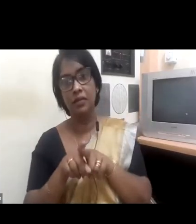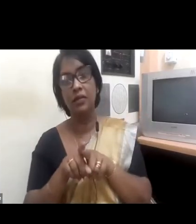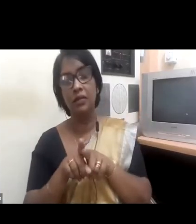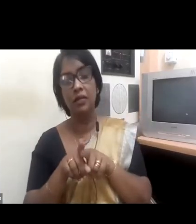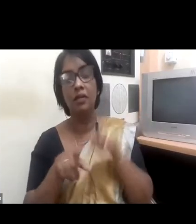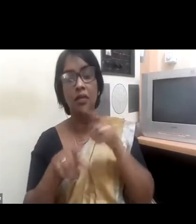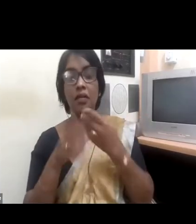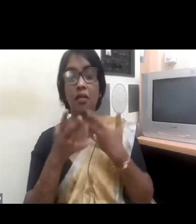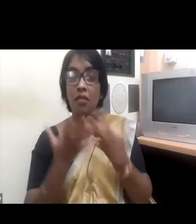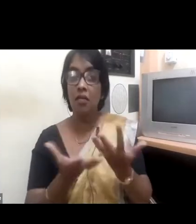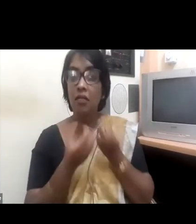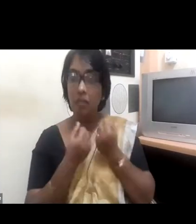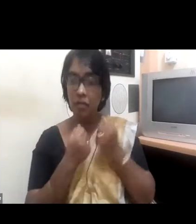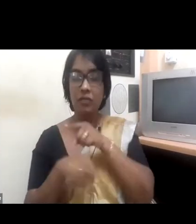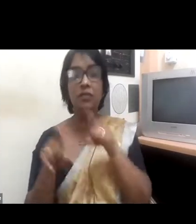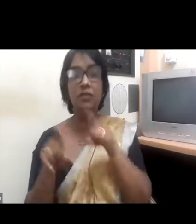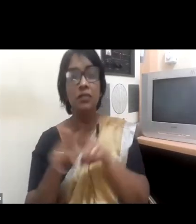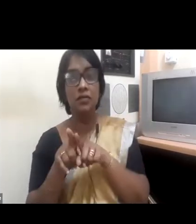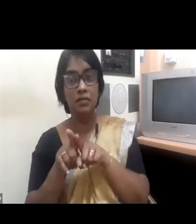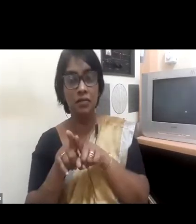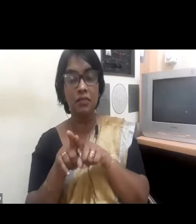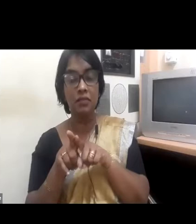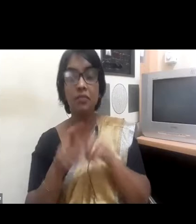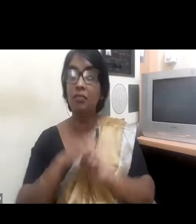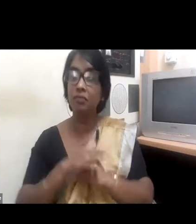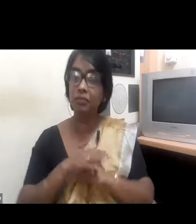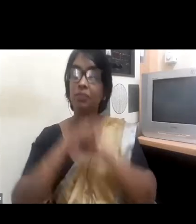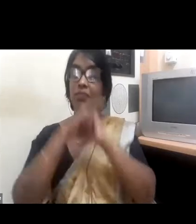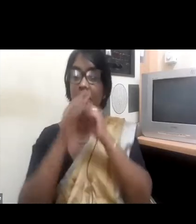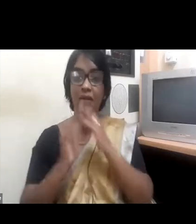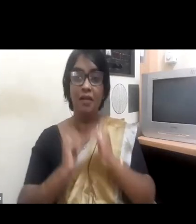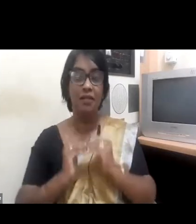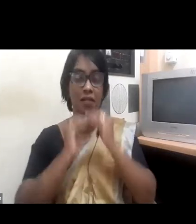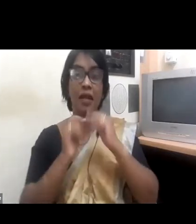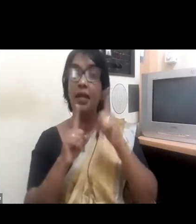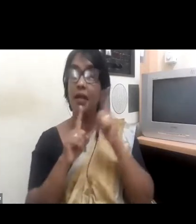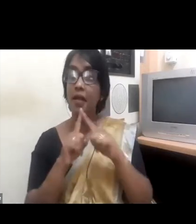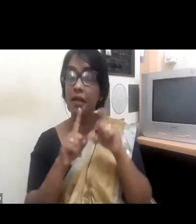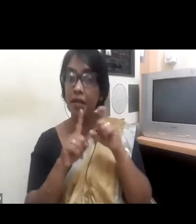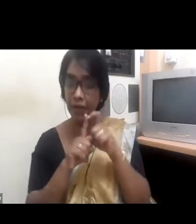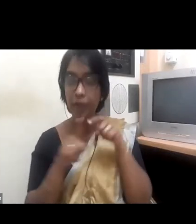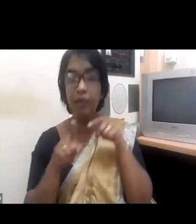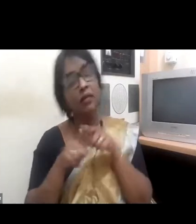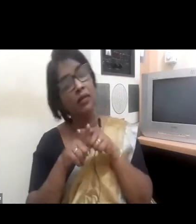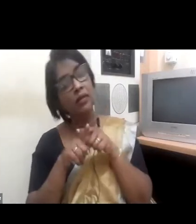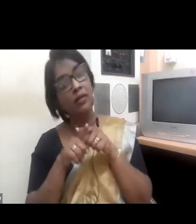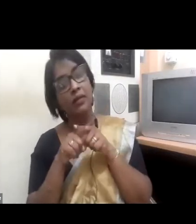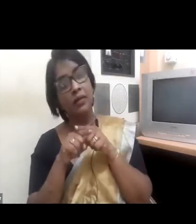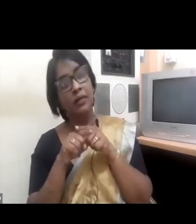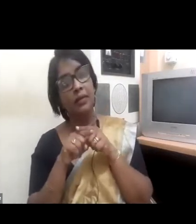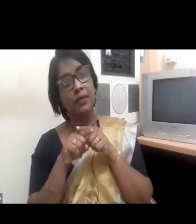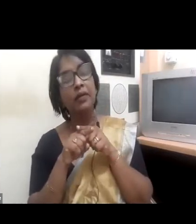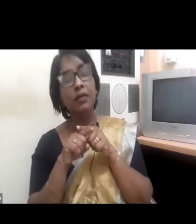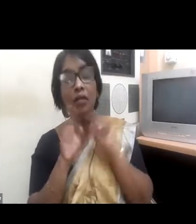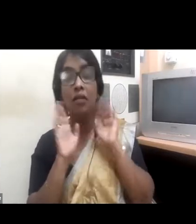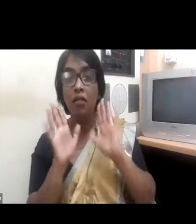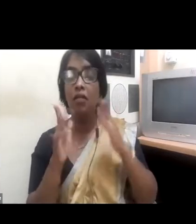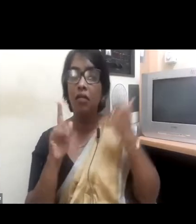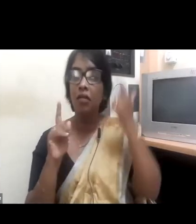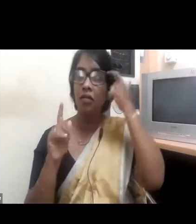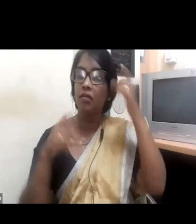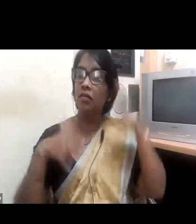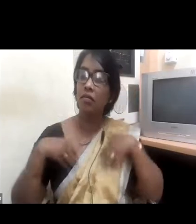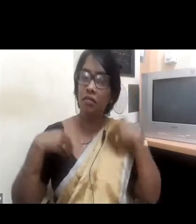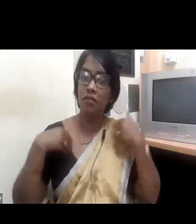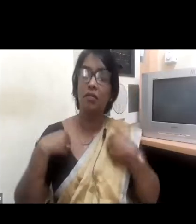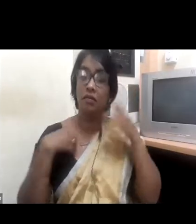of education for women, and certainly a shift in mindset towards bridging the gap on gender stereotypes,